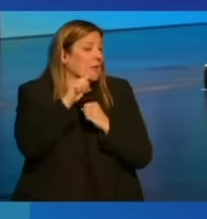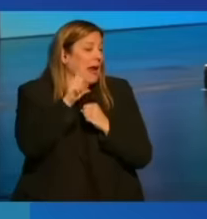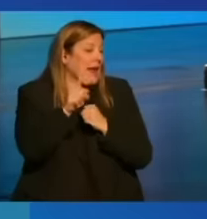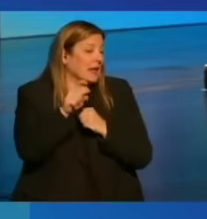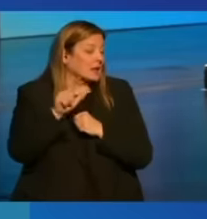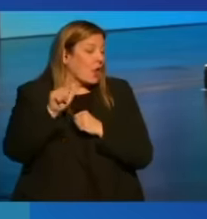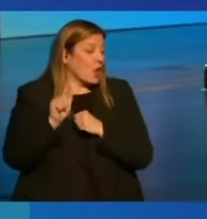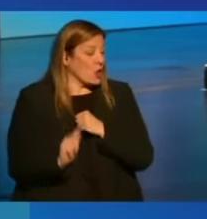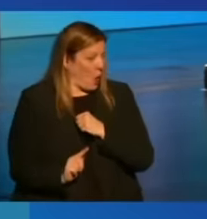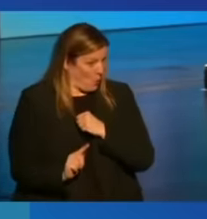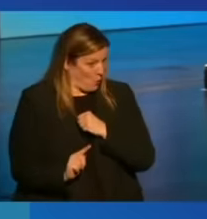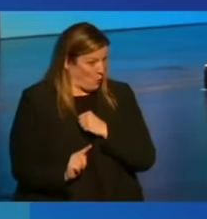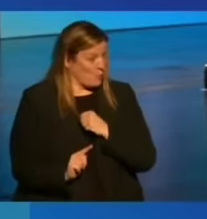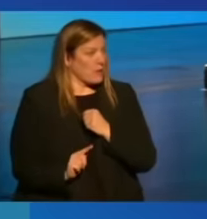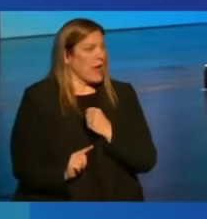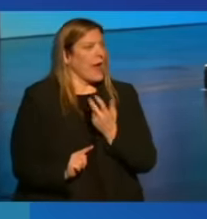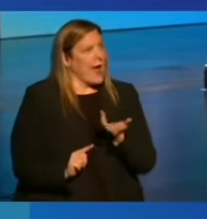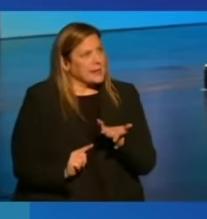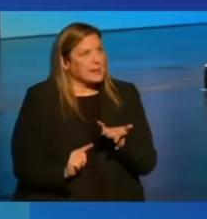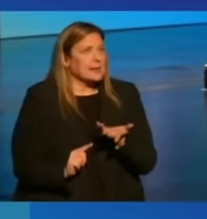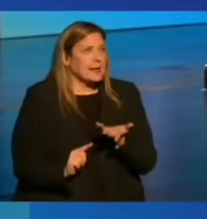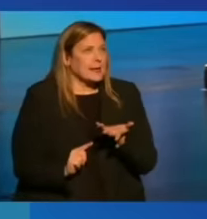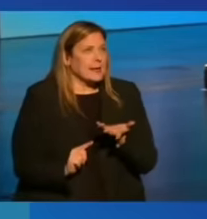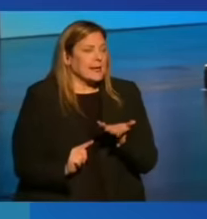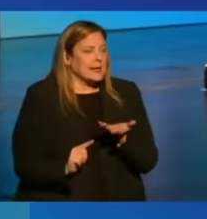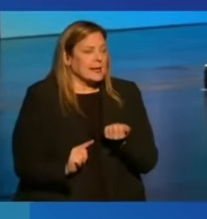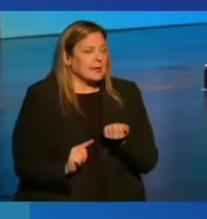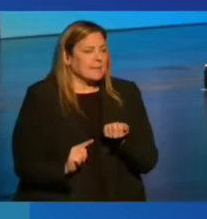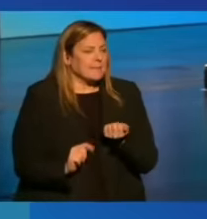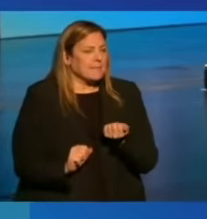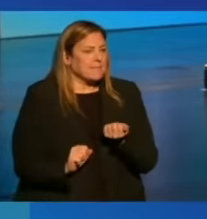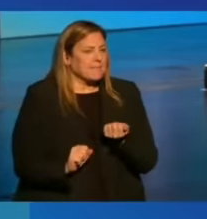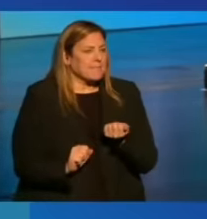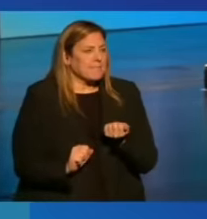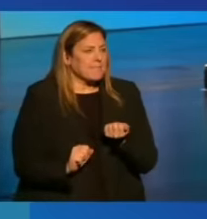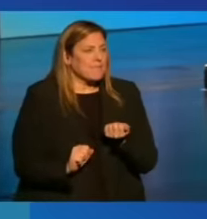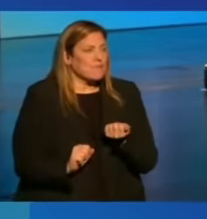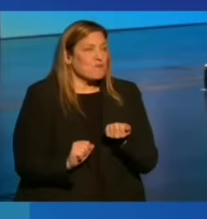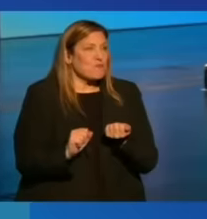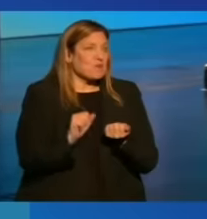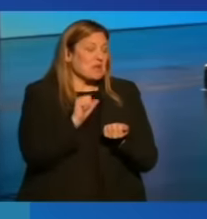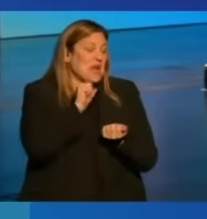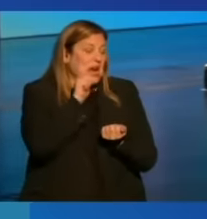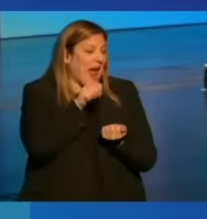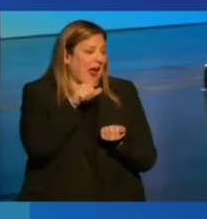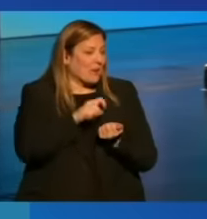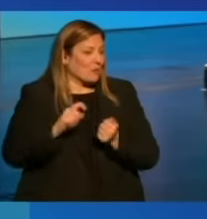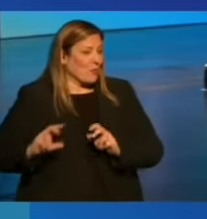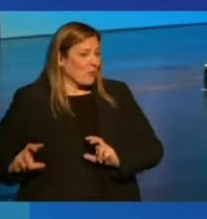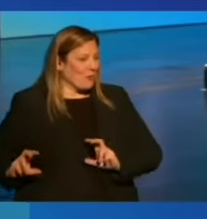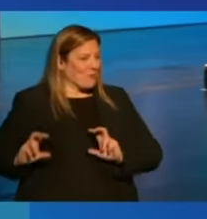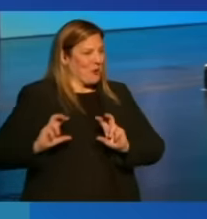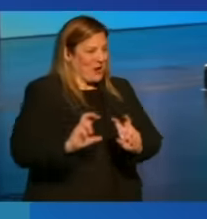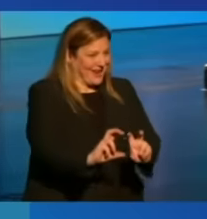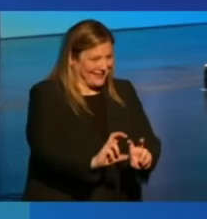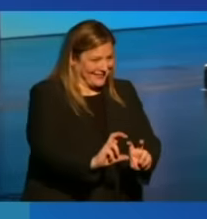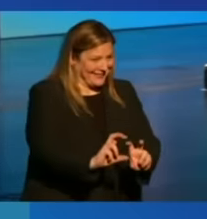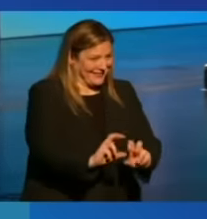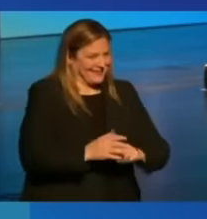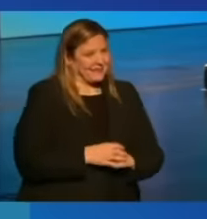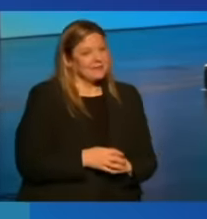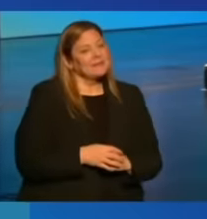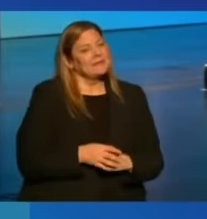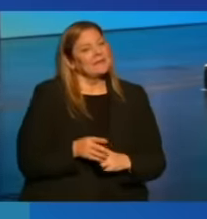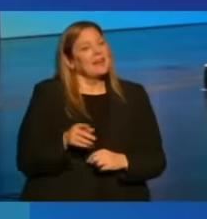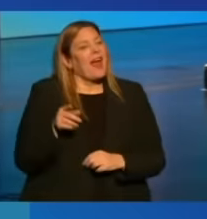not have to put in. You they can